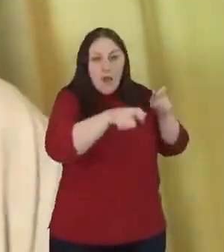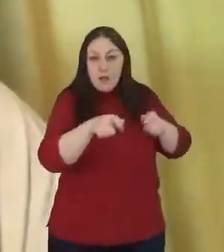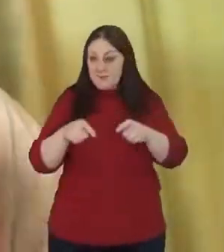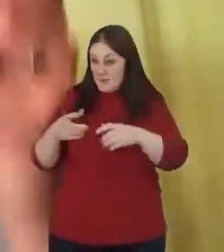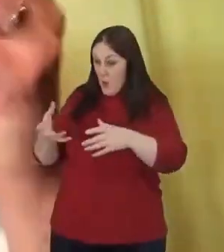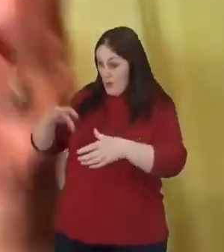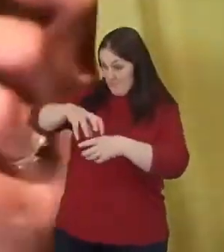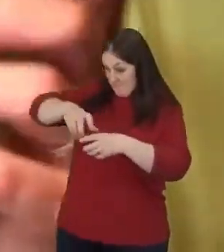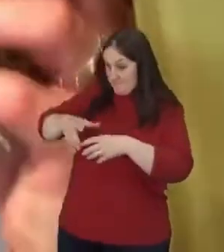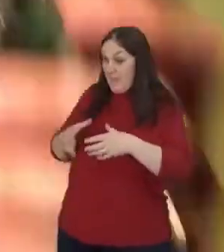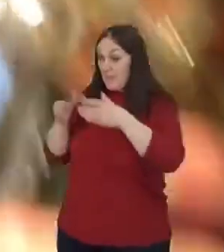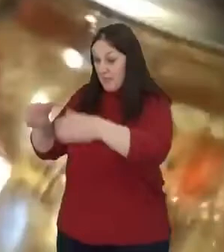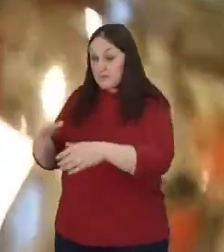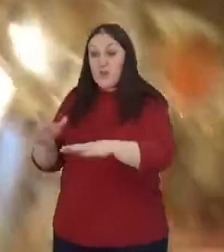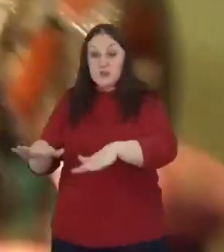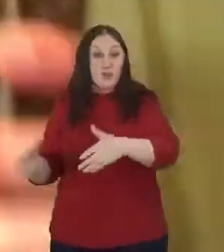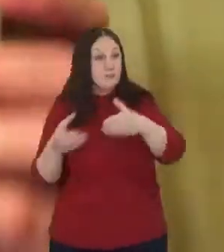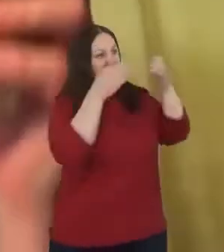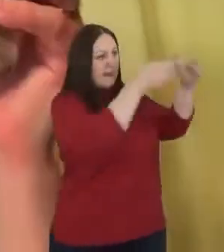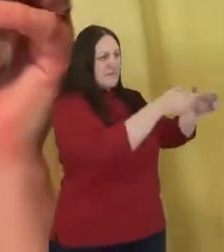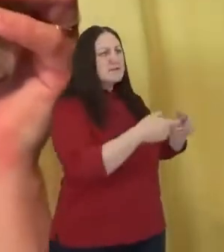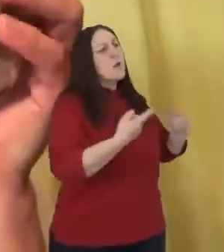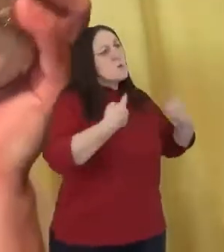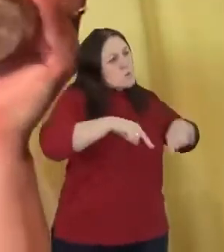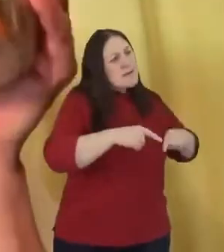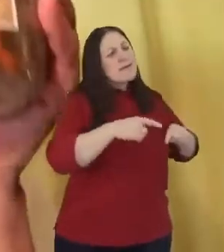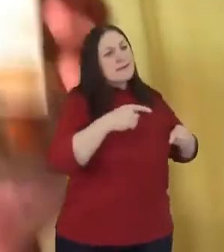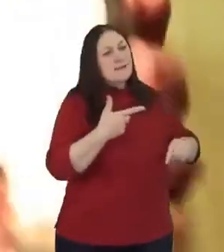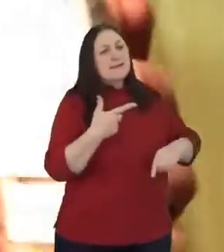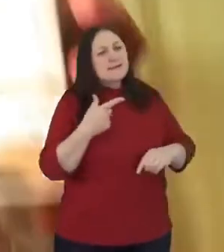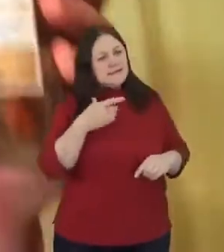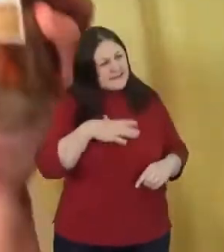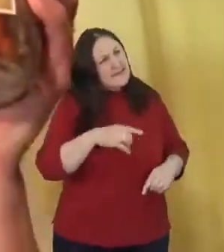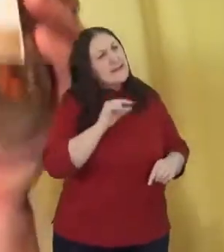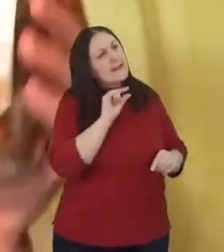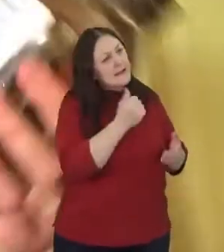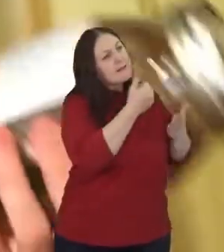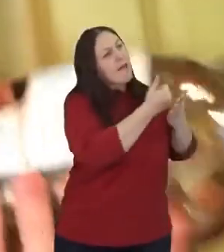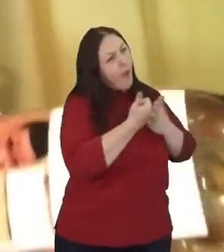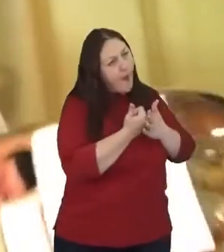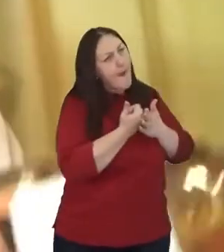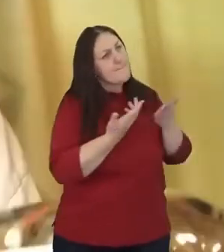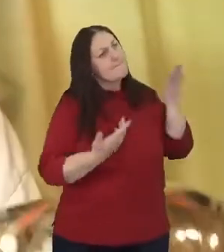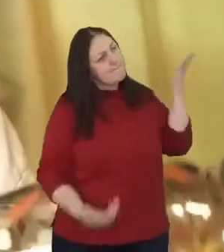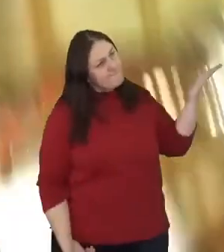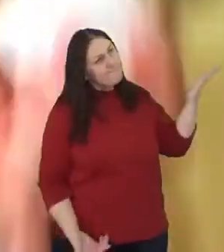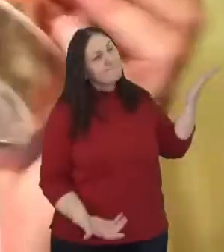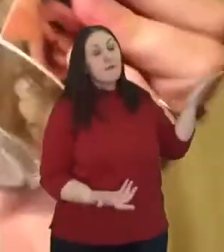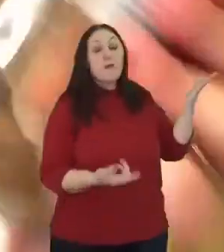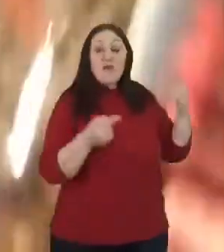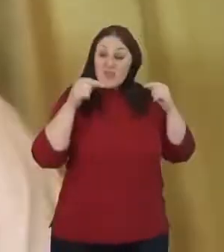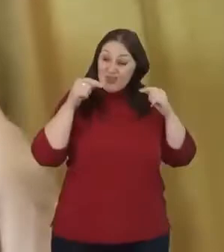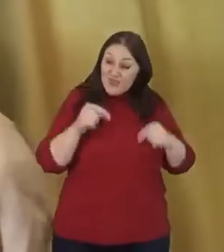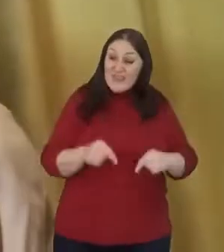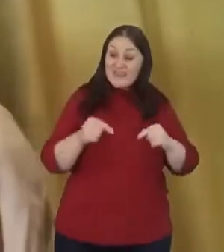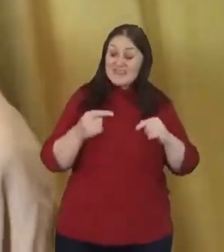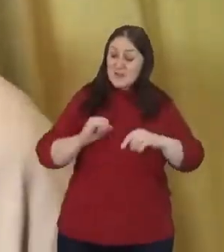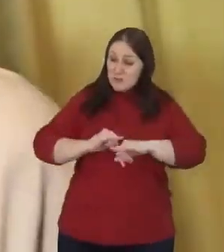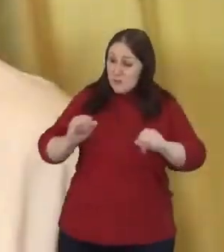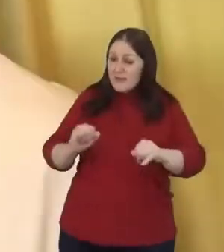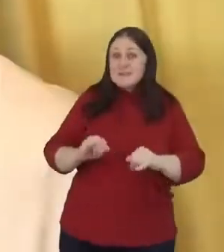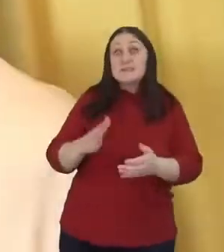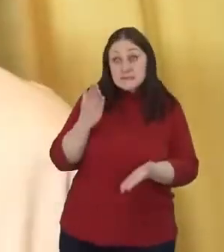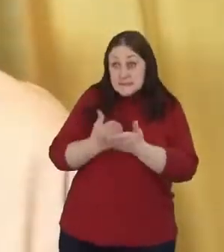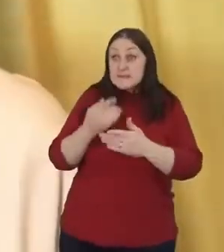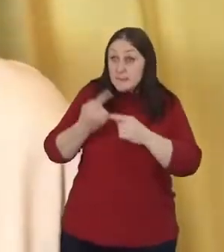them and they said, we need a little help. And we, you know, this crisis is an emergency, right?